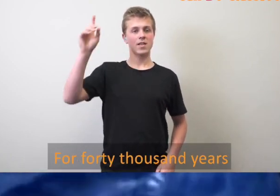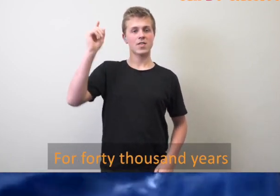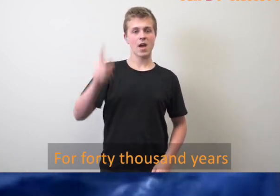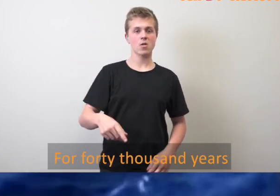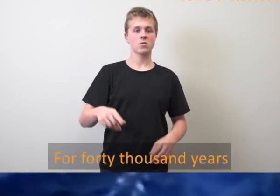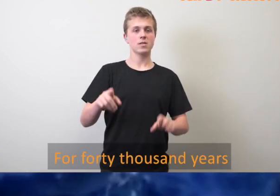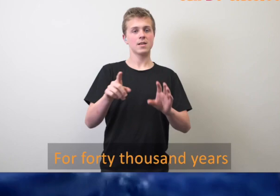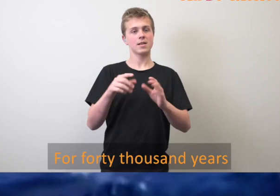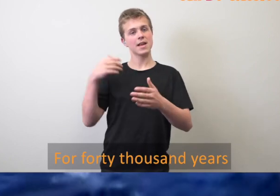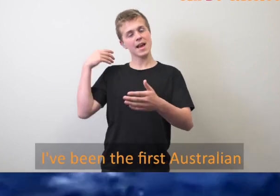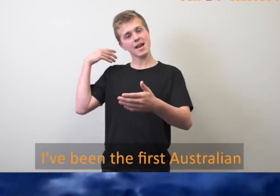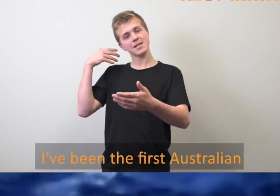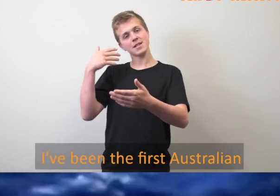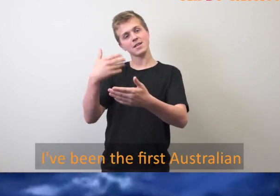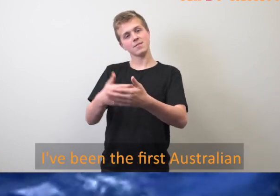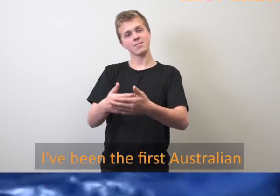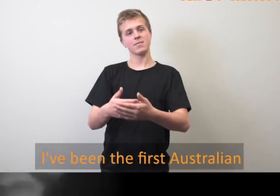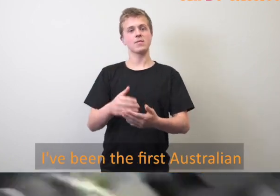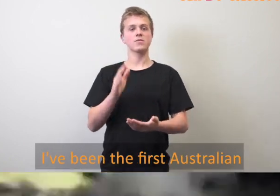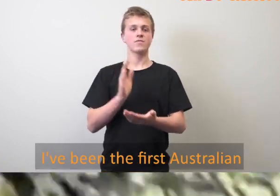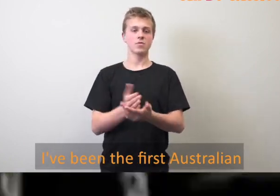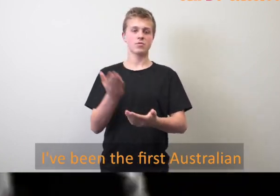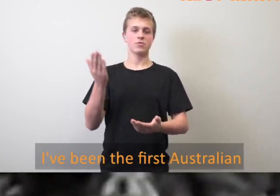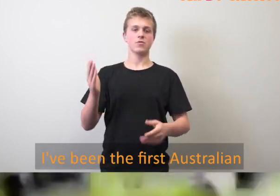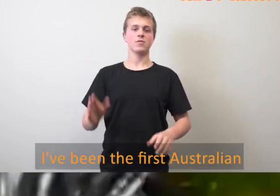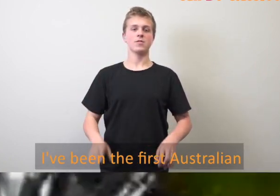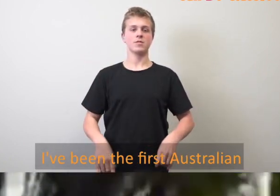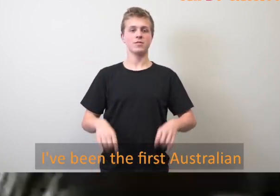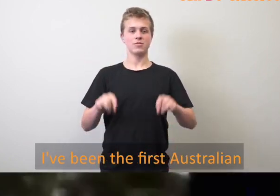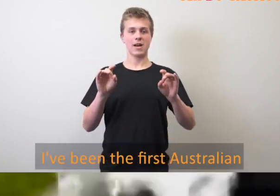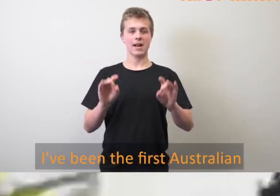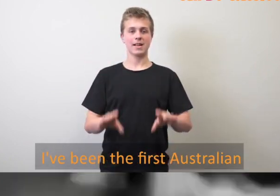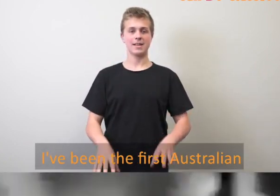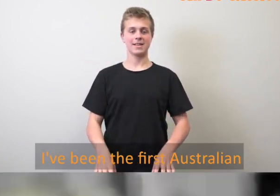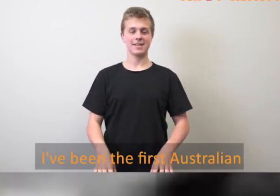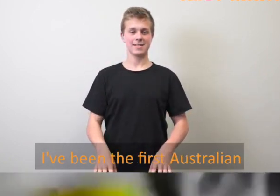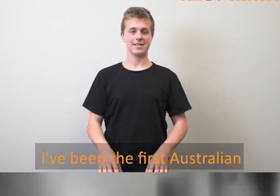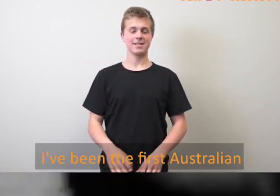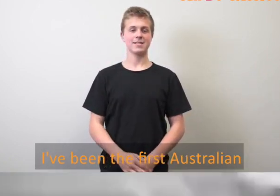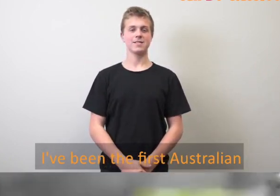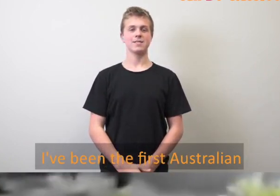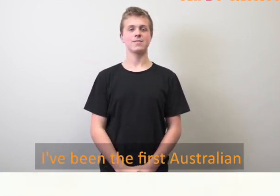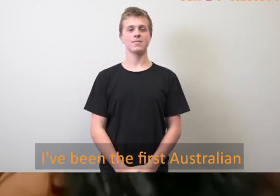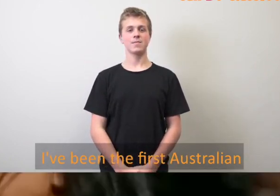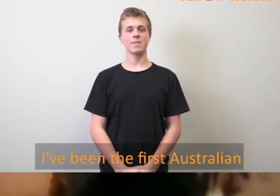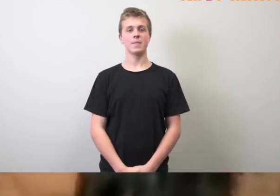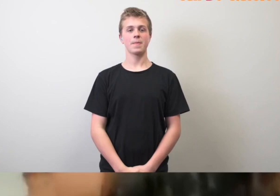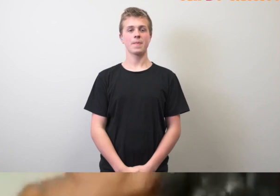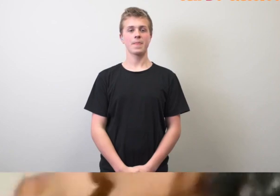forty thousand years I've been. I the first Australian,